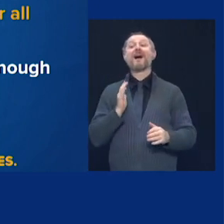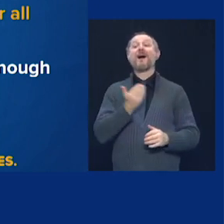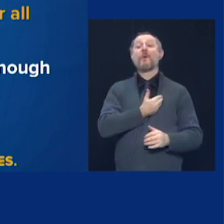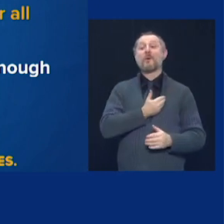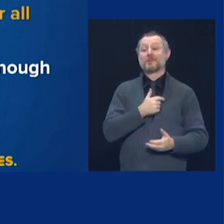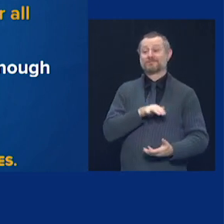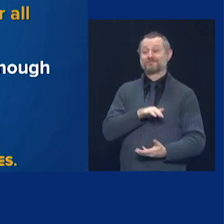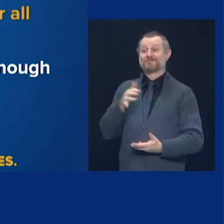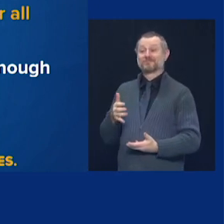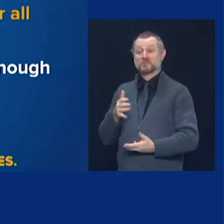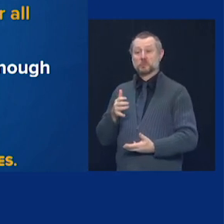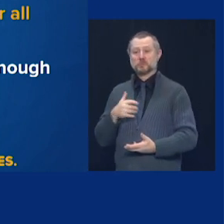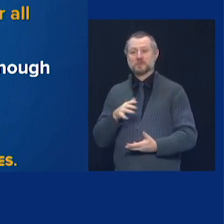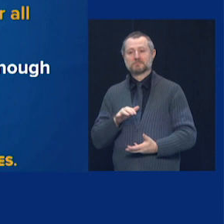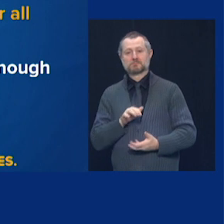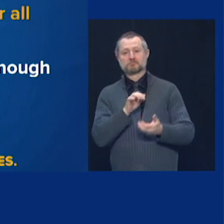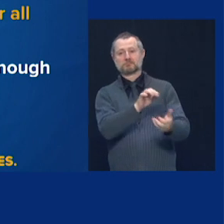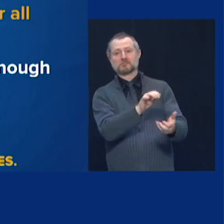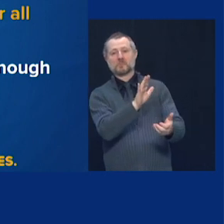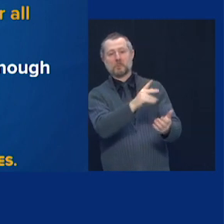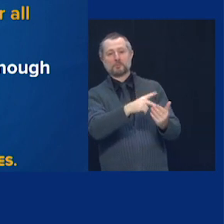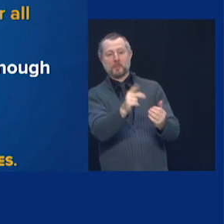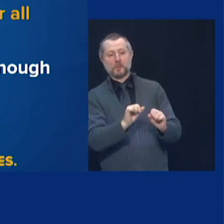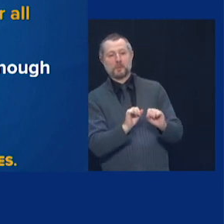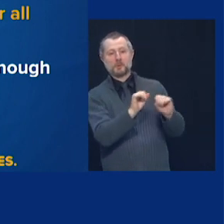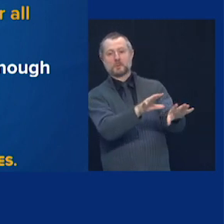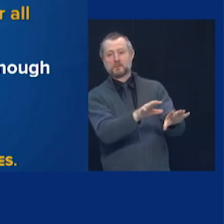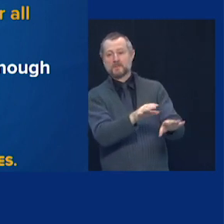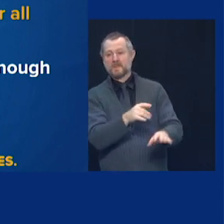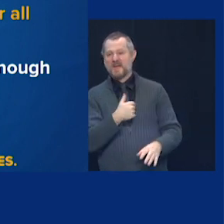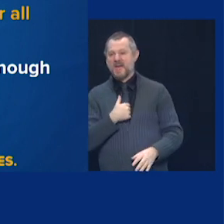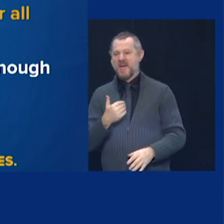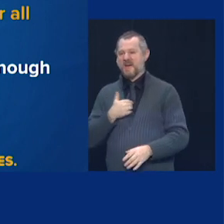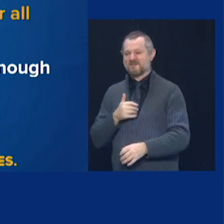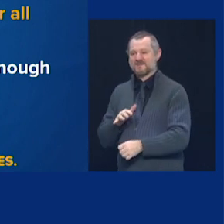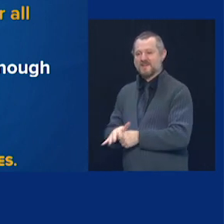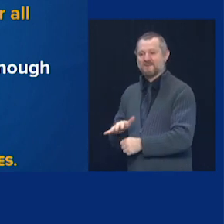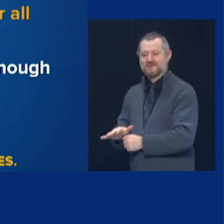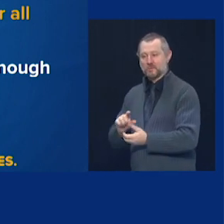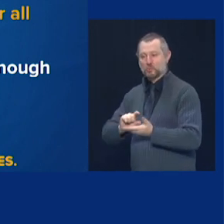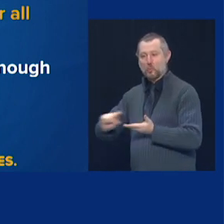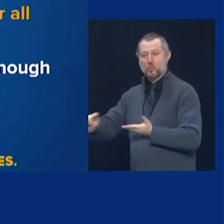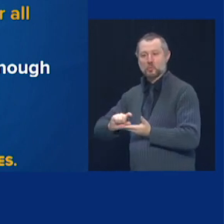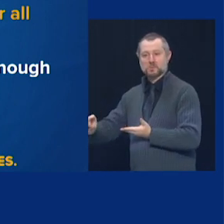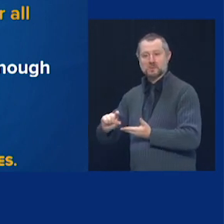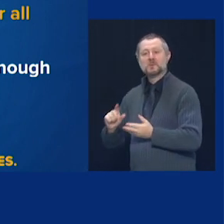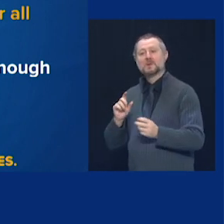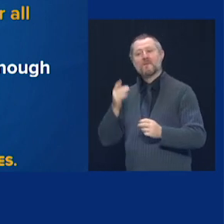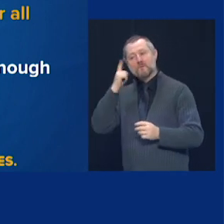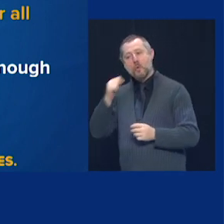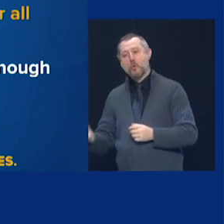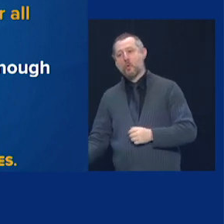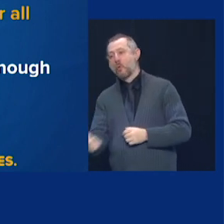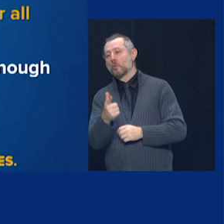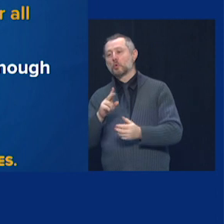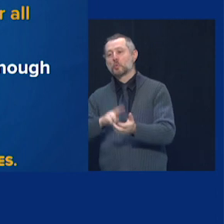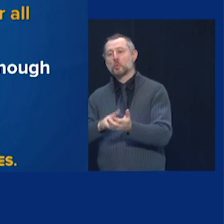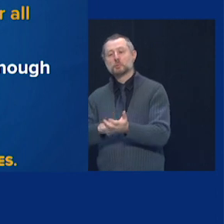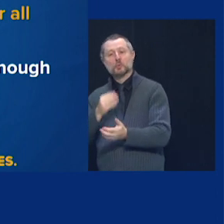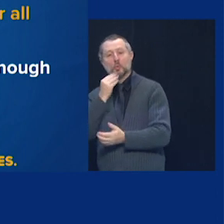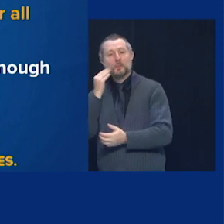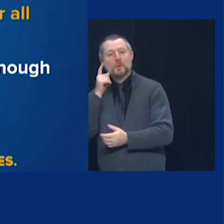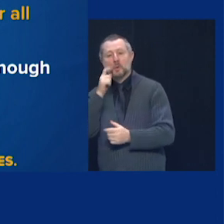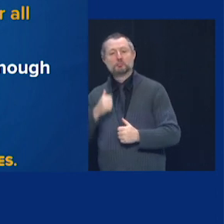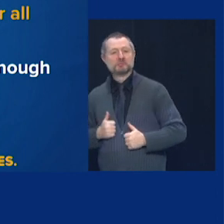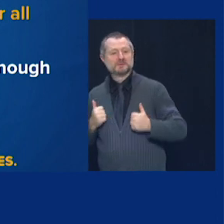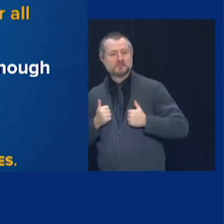program, so we actually have enough vaccinations to cover all residents. Part of the